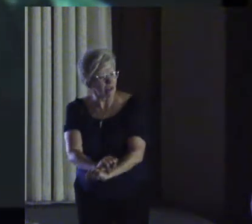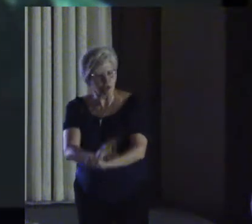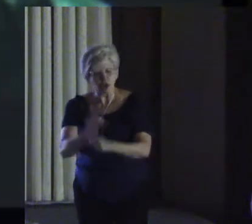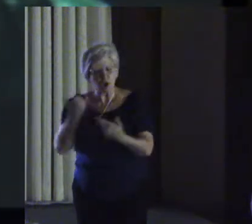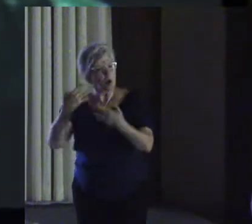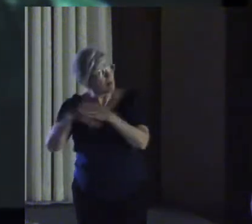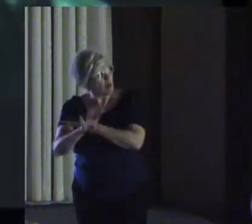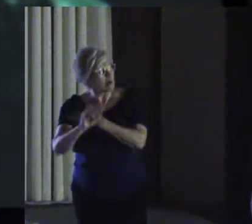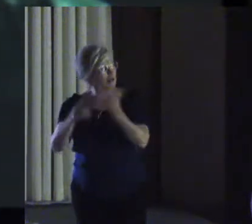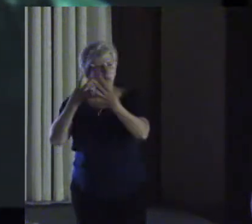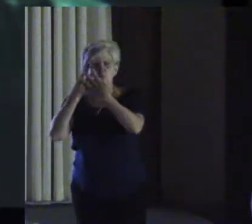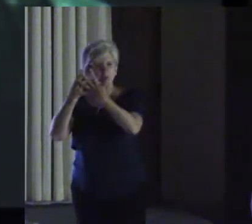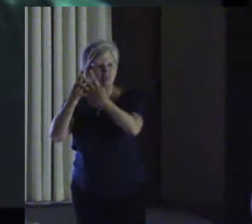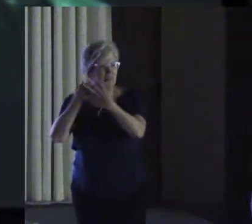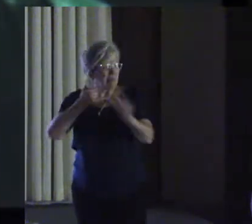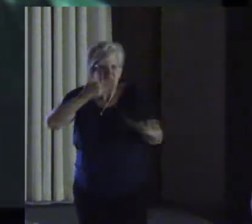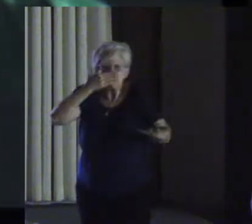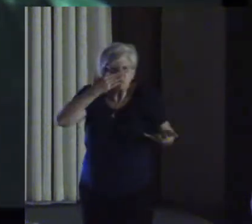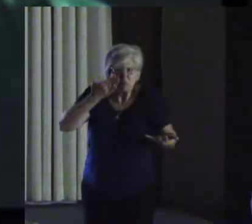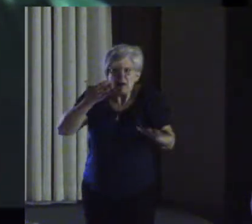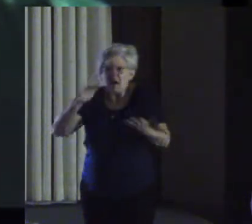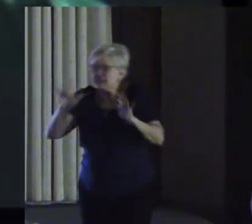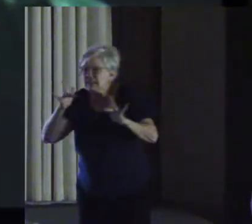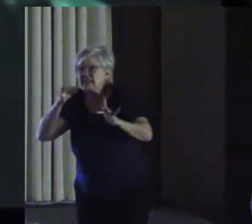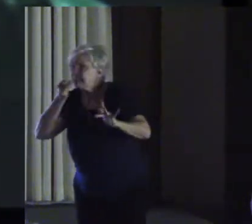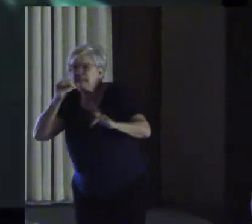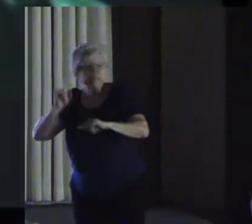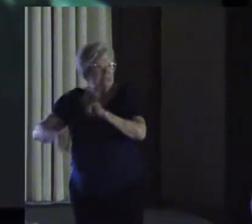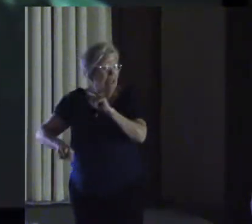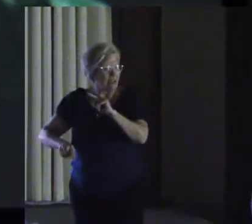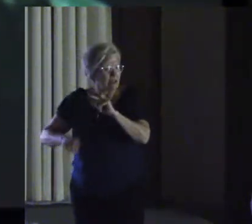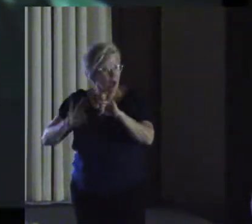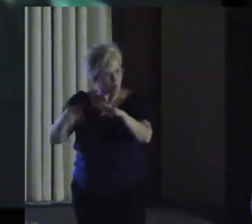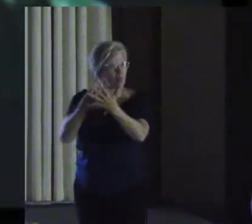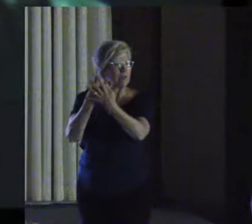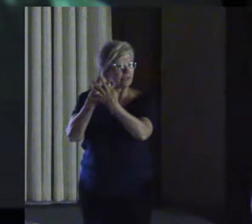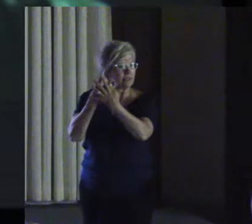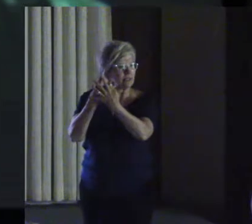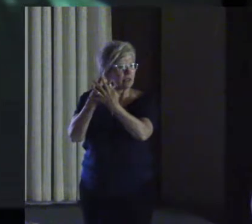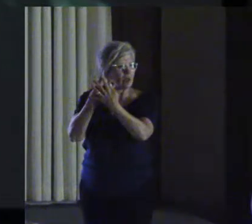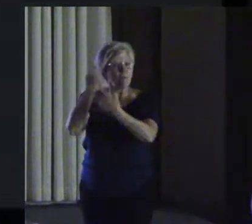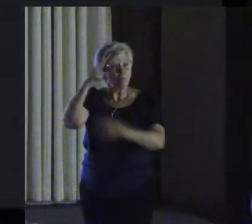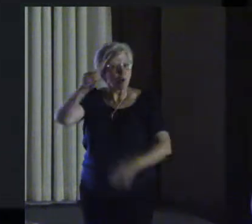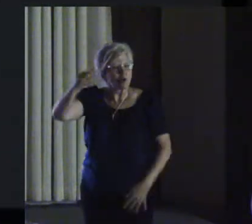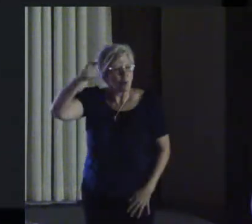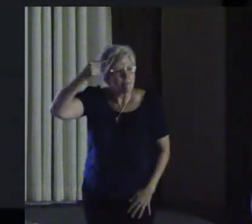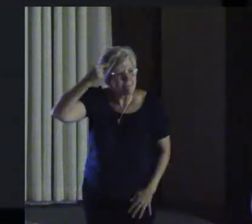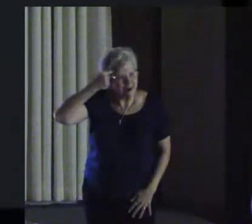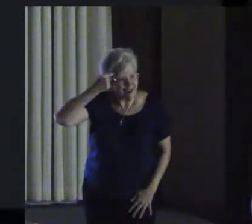smell or taste or touch. A prison. For your mind.